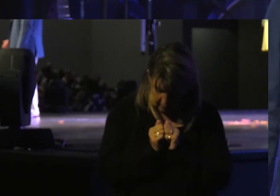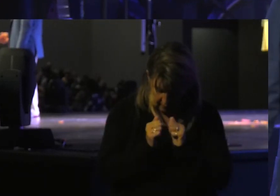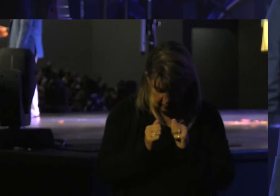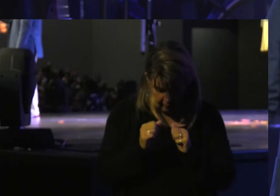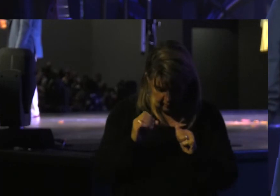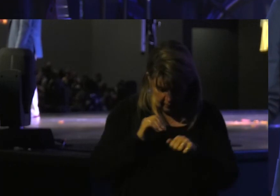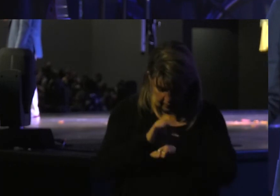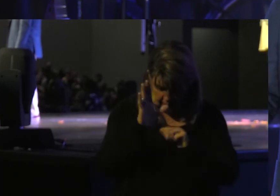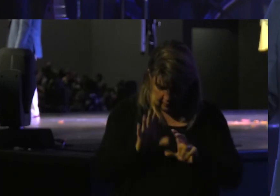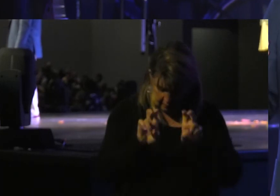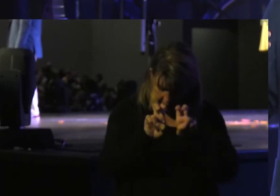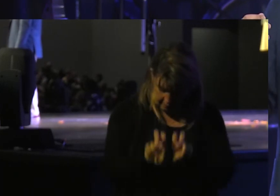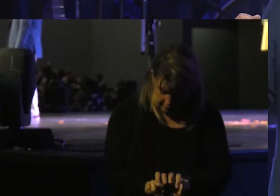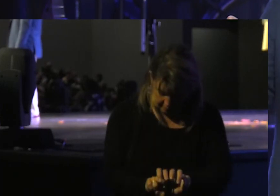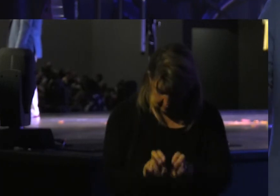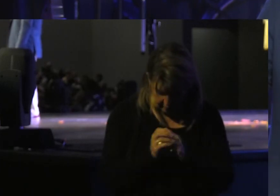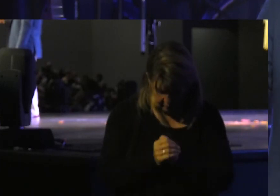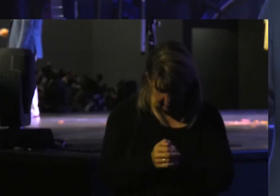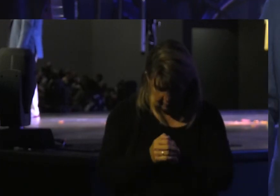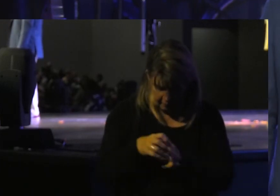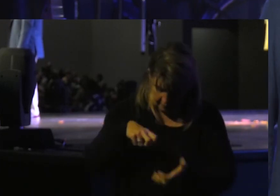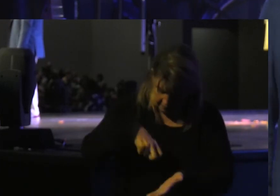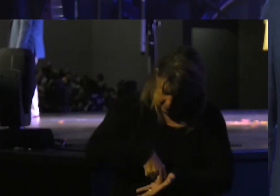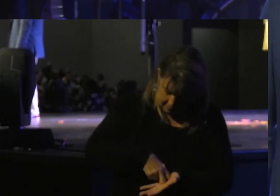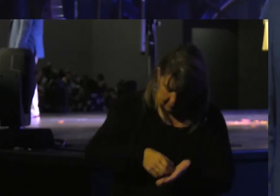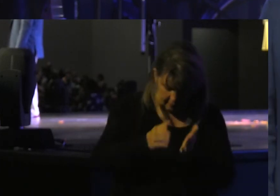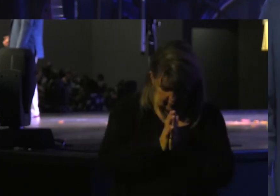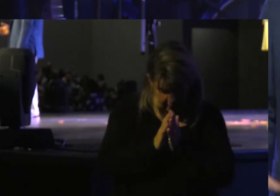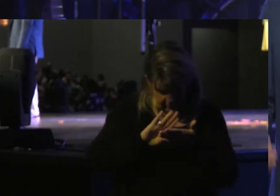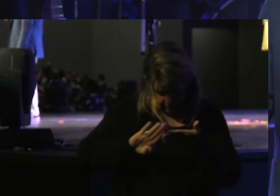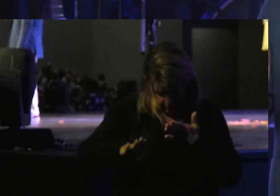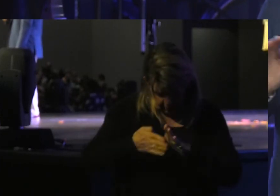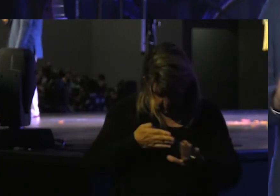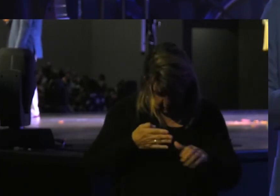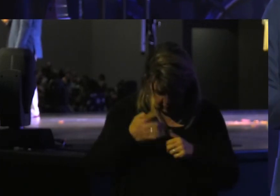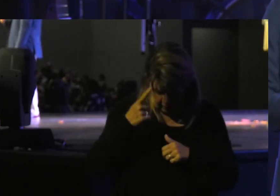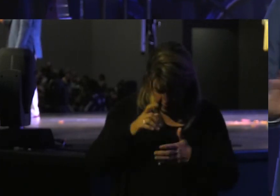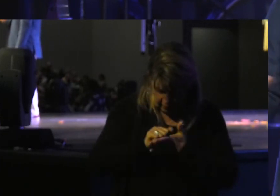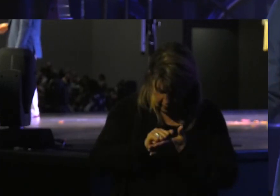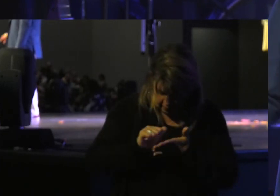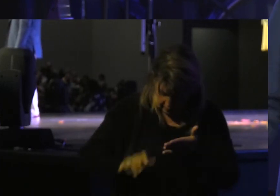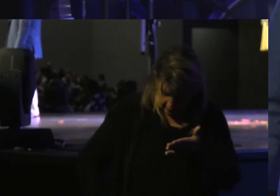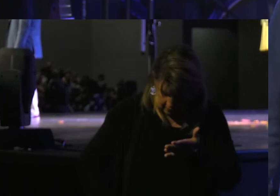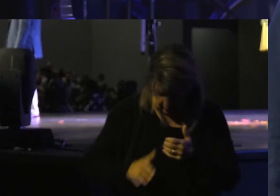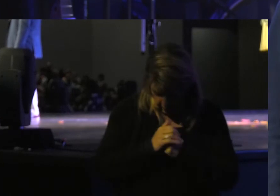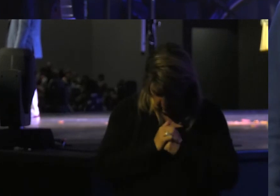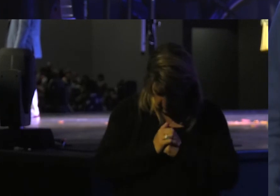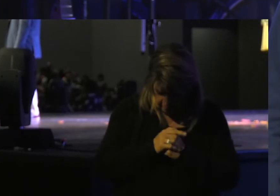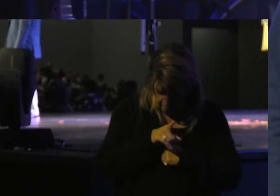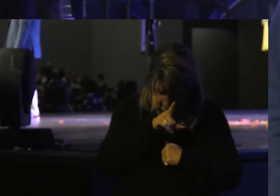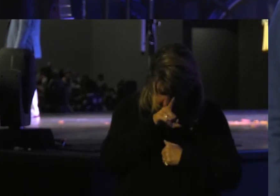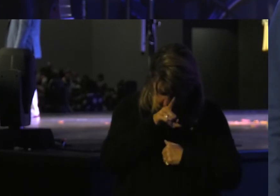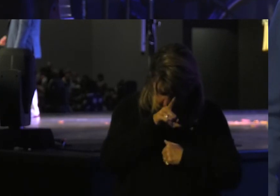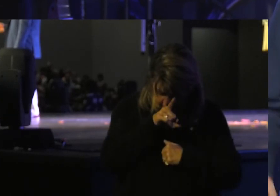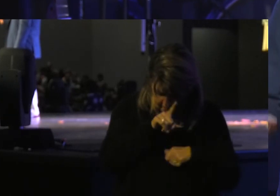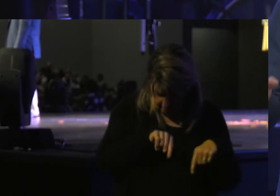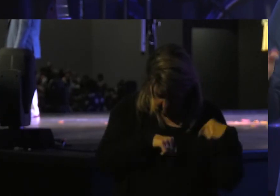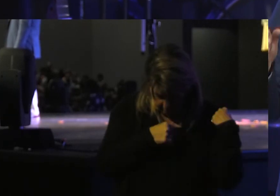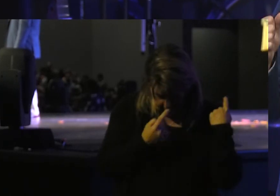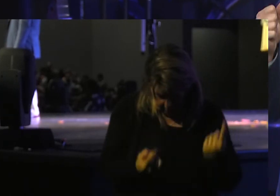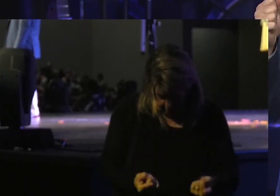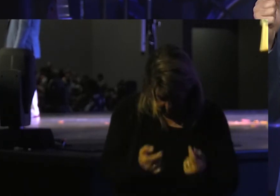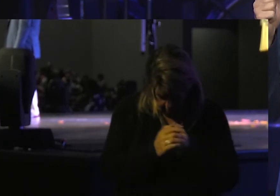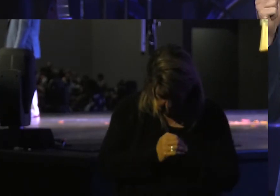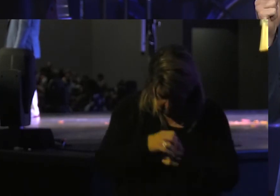Come And Kneel And Ask For For For For That Abortion You Told No One About Come And